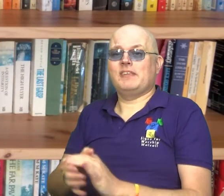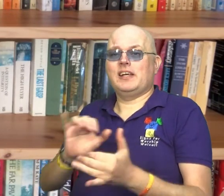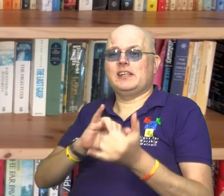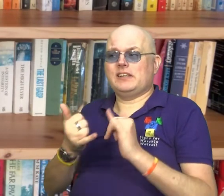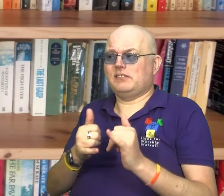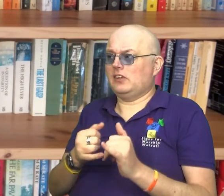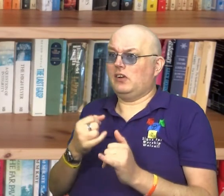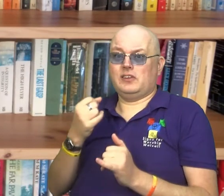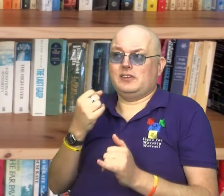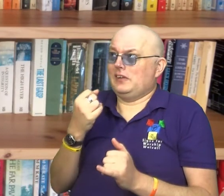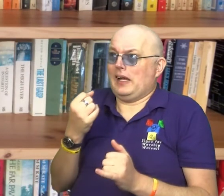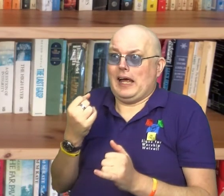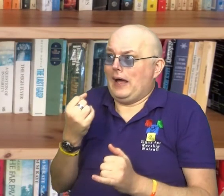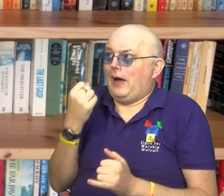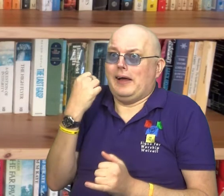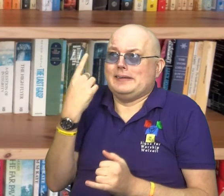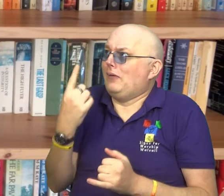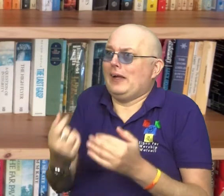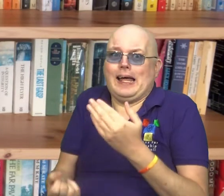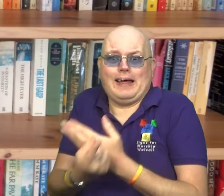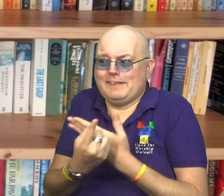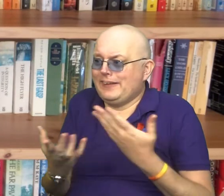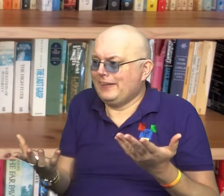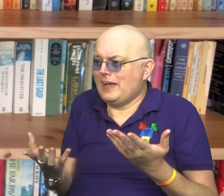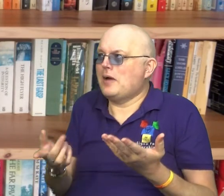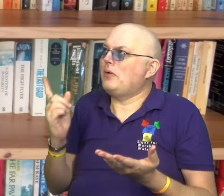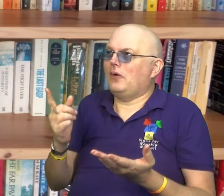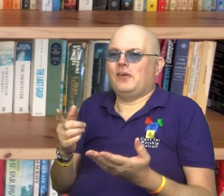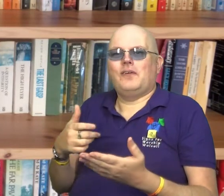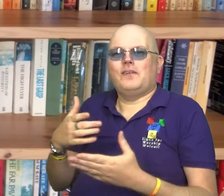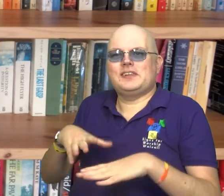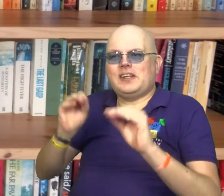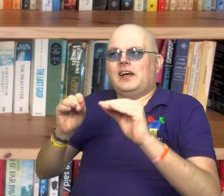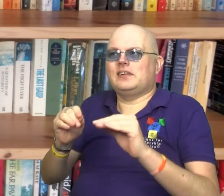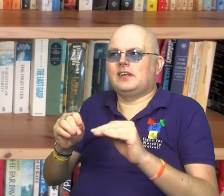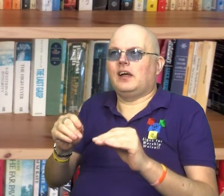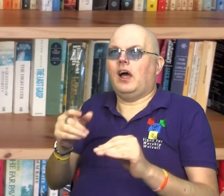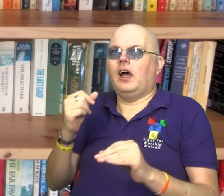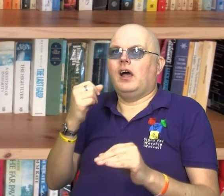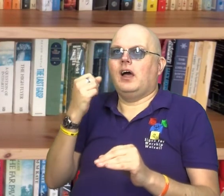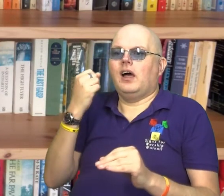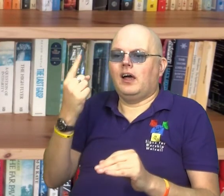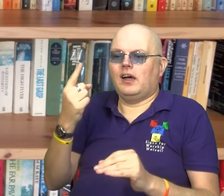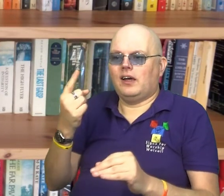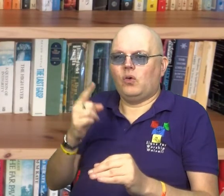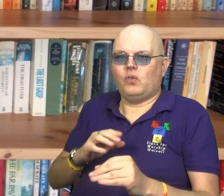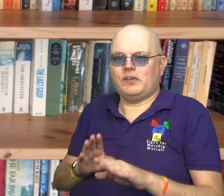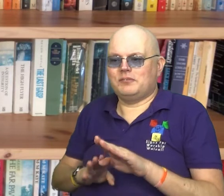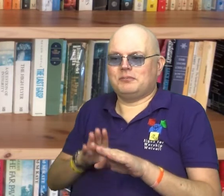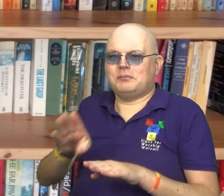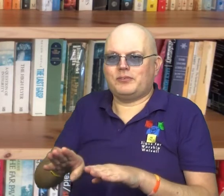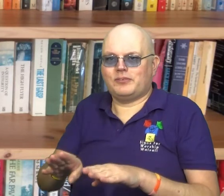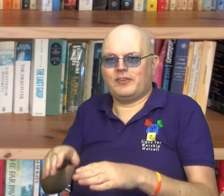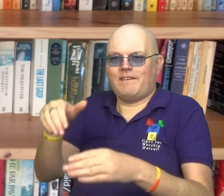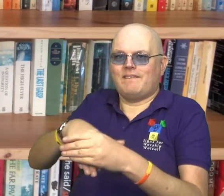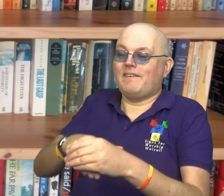Sometimes we may not even realise what is going on, but when we start to do something, all of a sudden, because we have taken